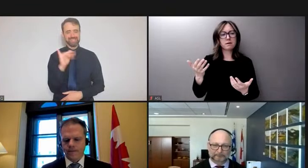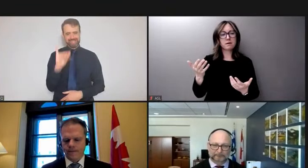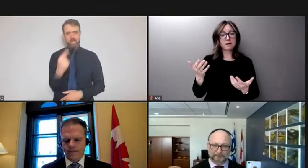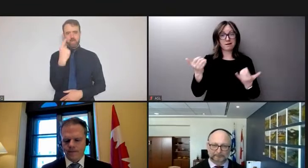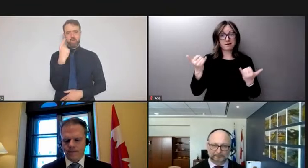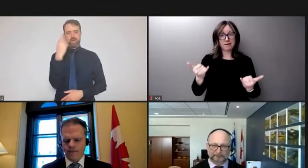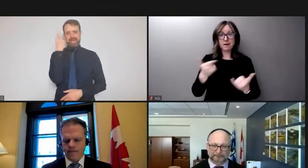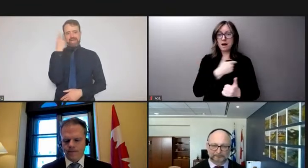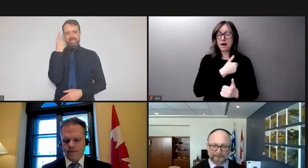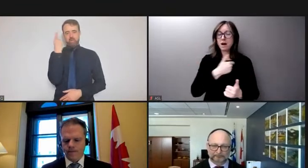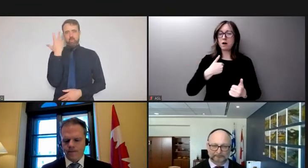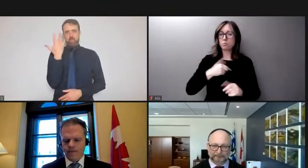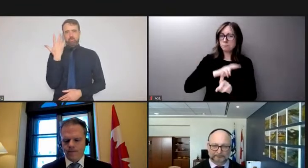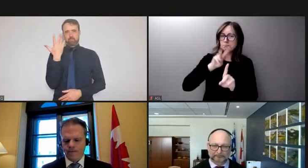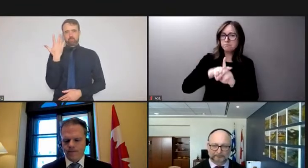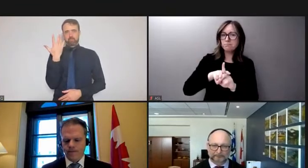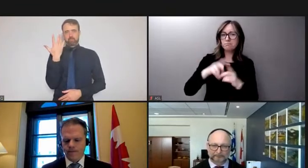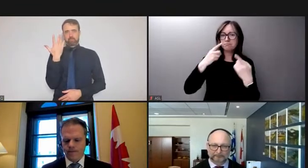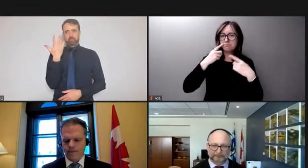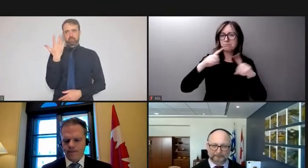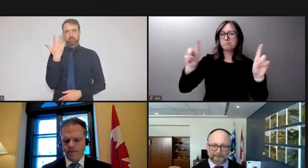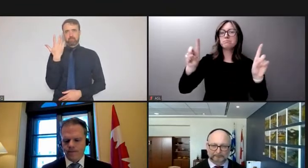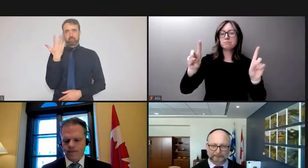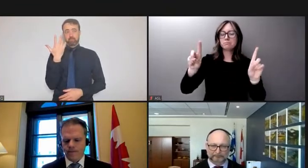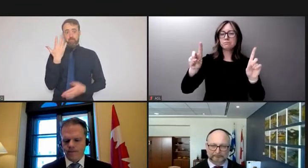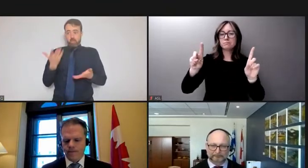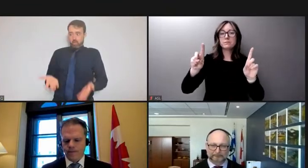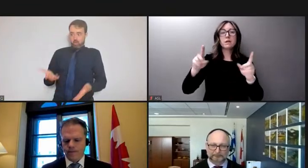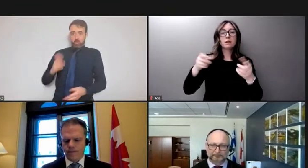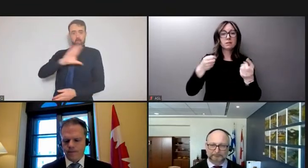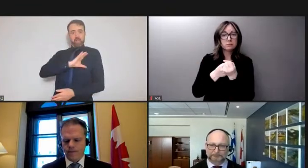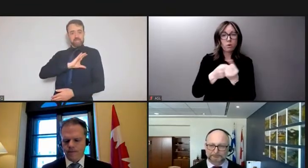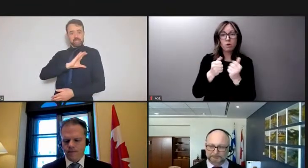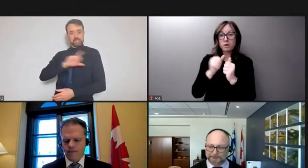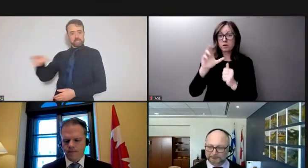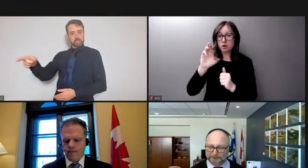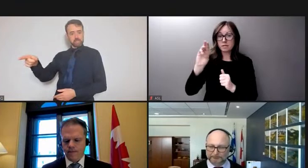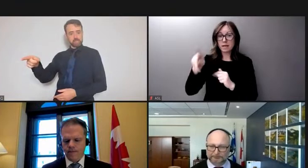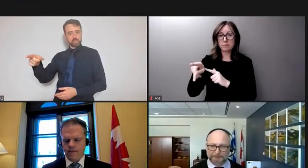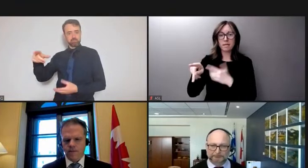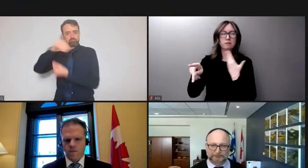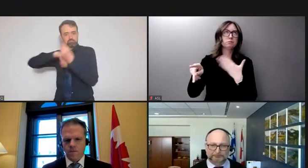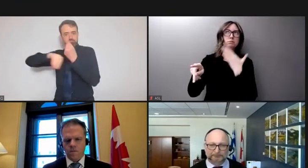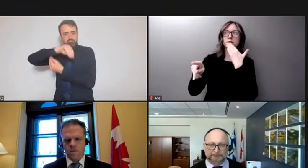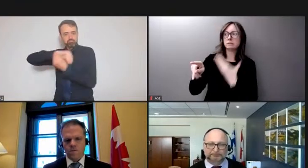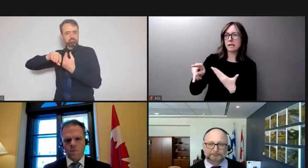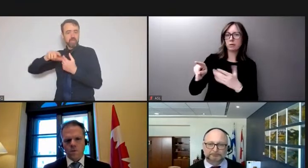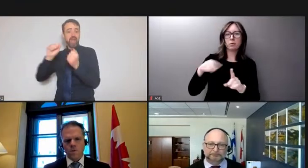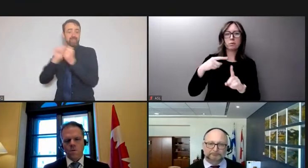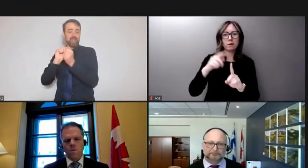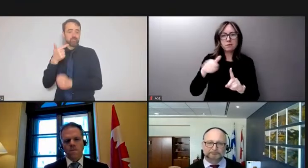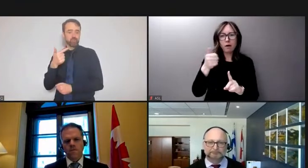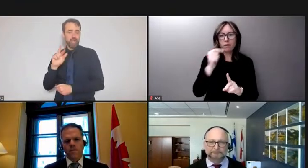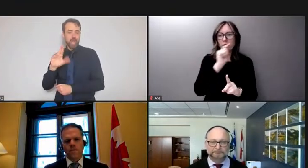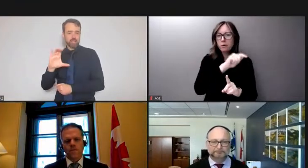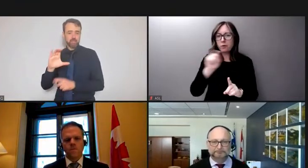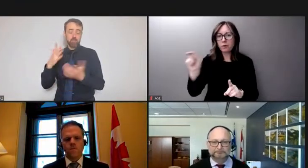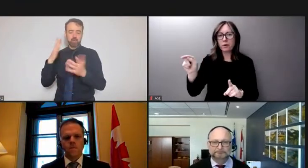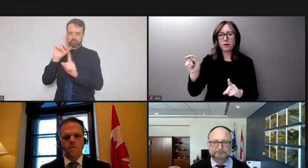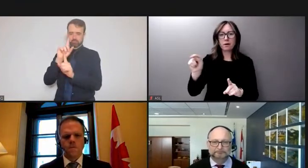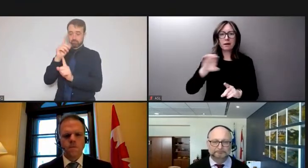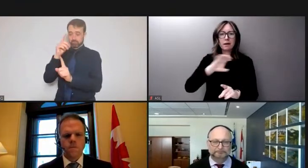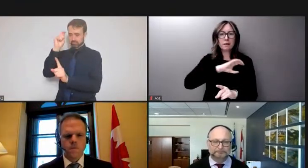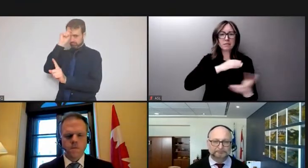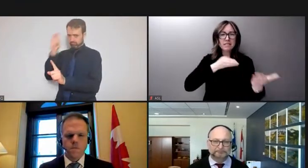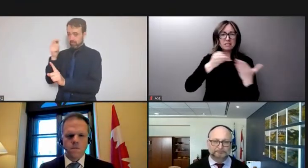put into effect right now with the assistance of the RCMP, who I want to thank, but equally the other members of police